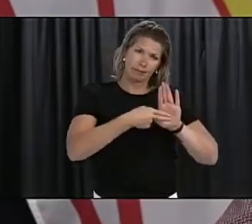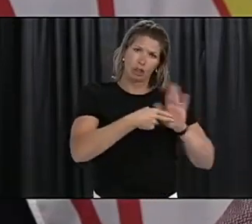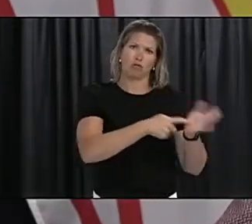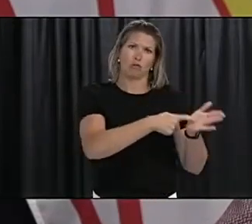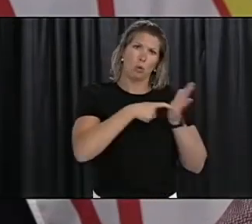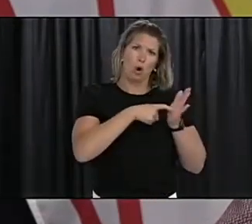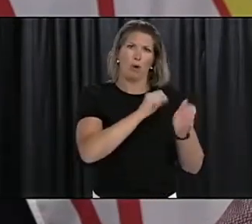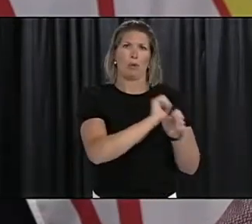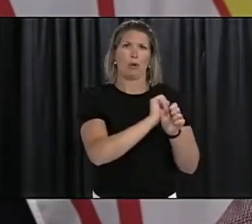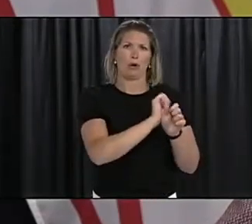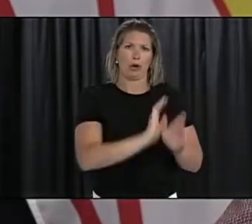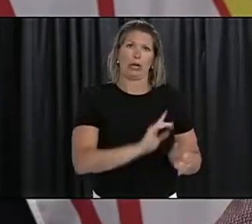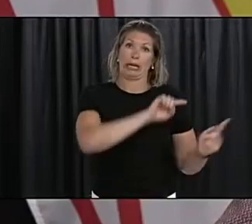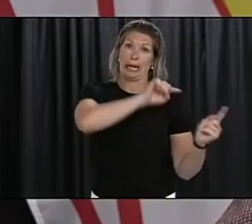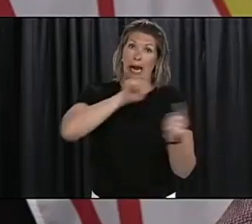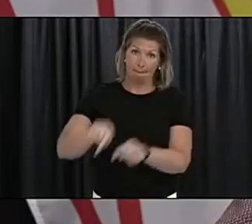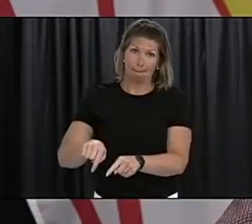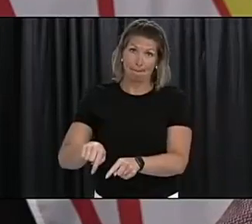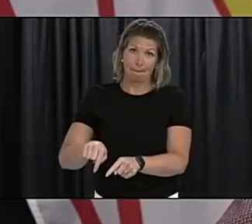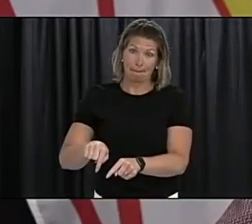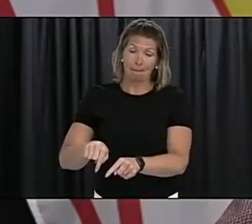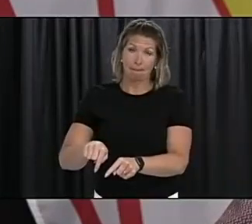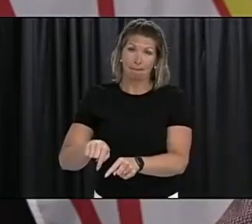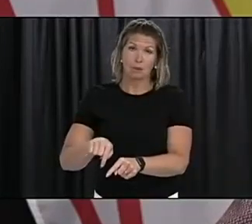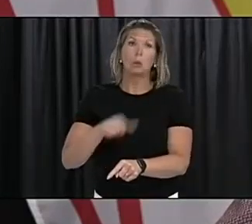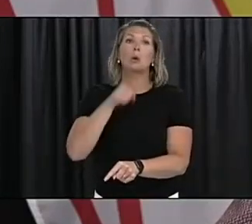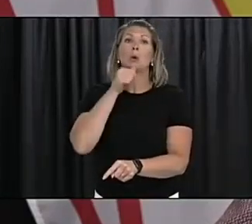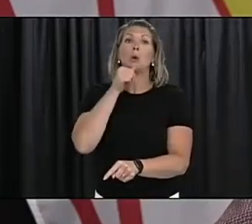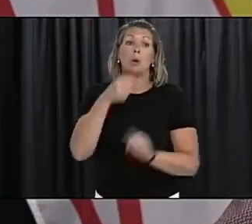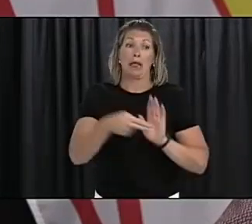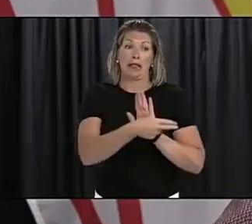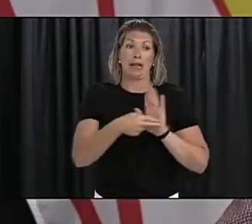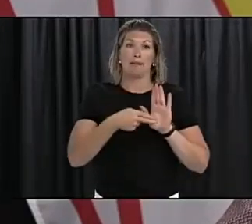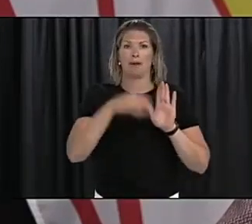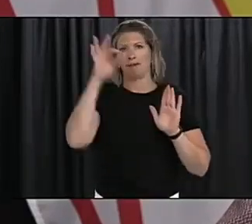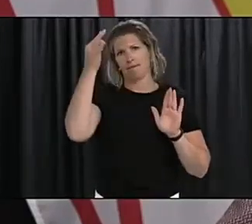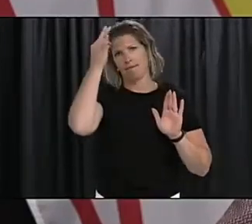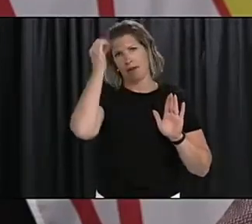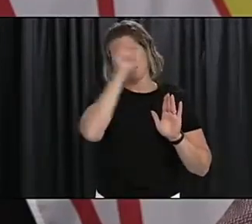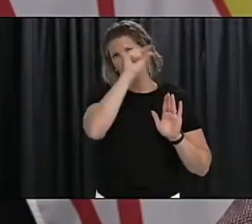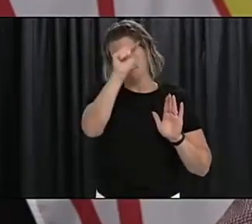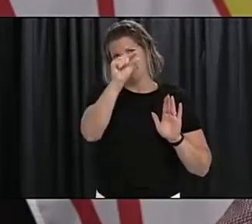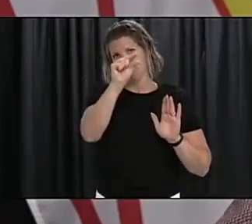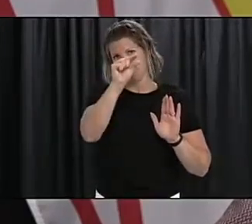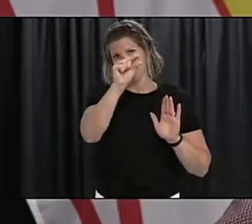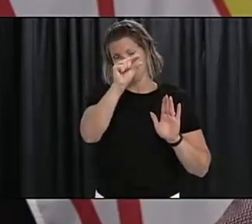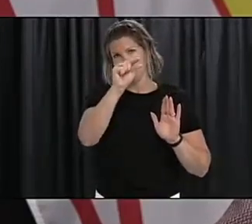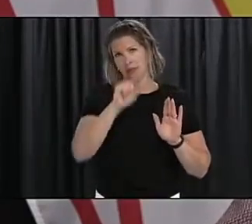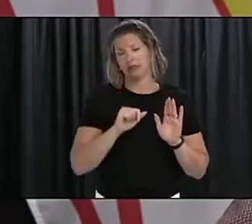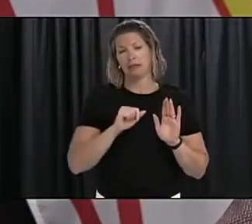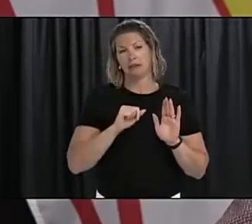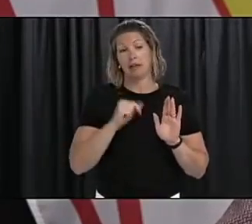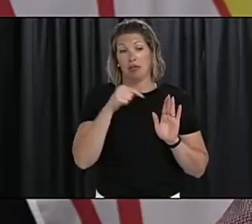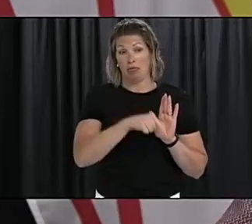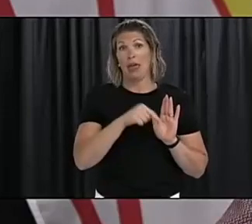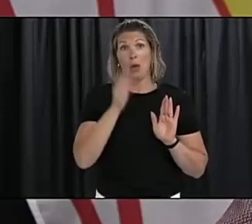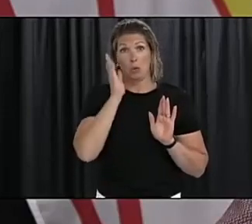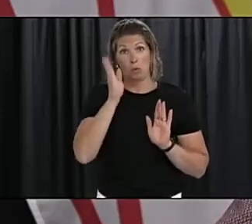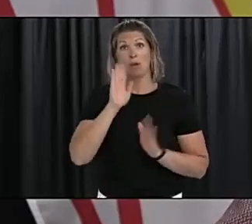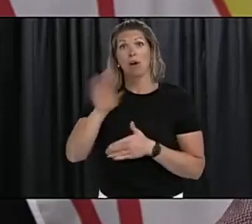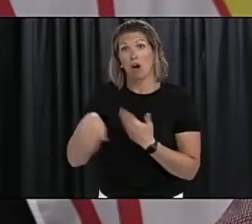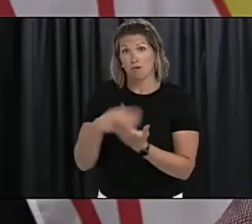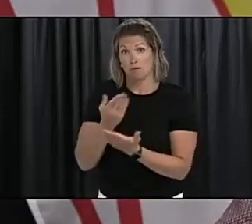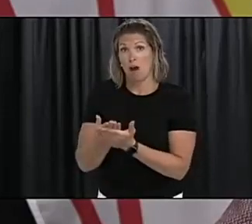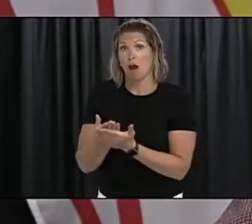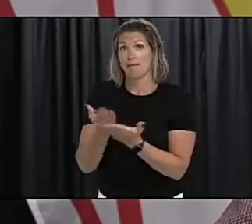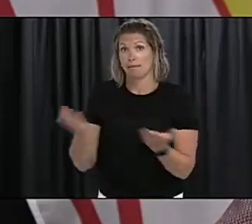they would come to their destination their journey of destination and this particular case would end up in a province like Newfoundland and Labrador